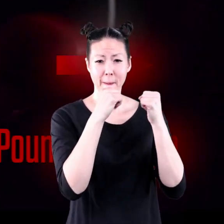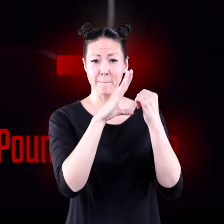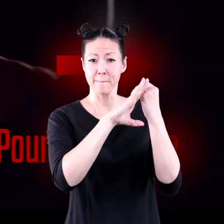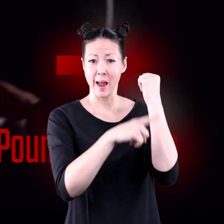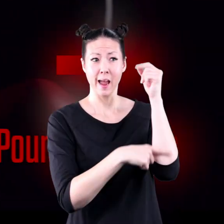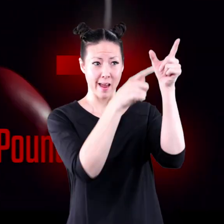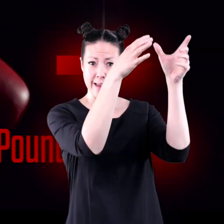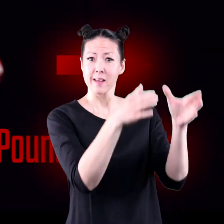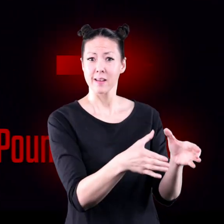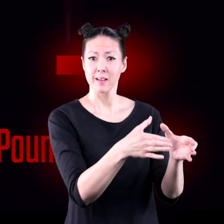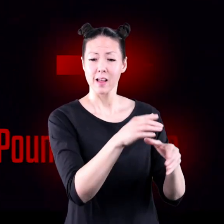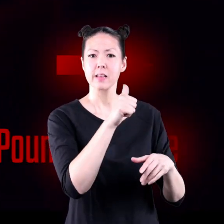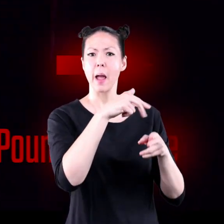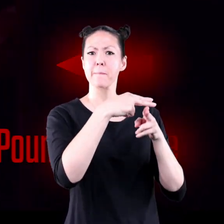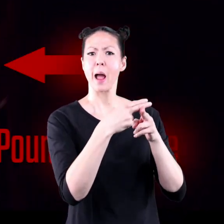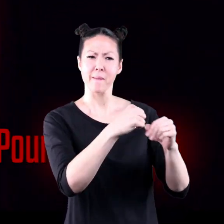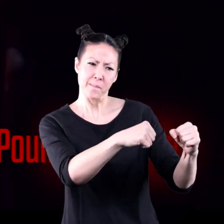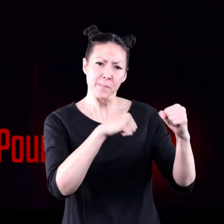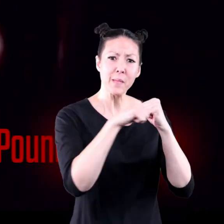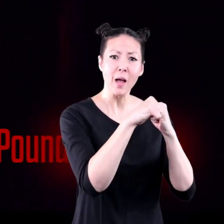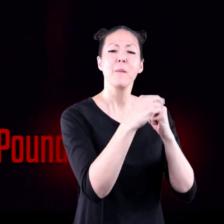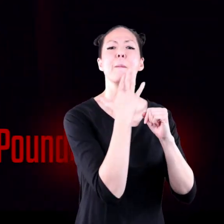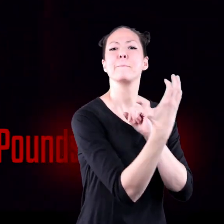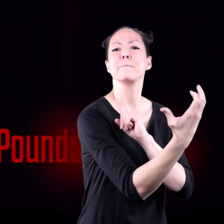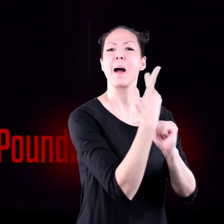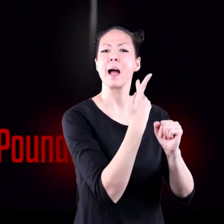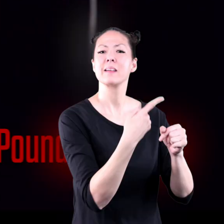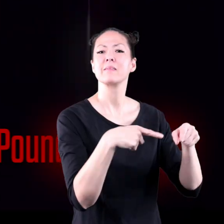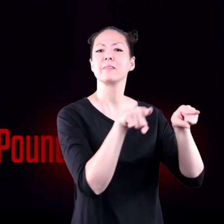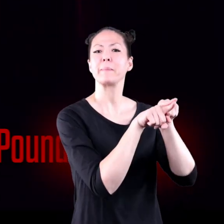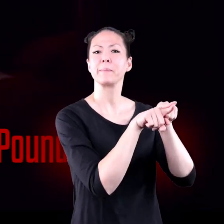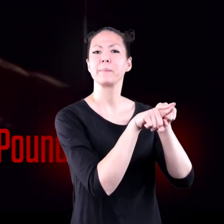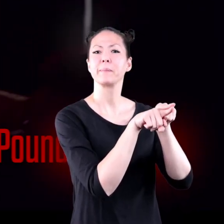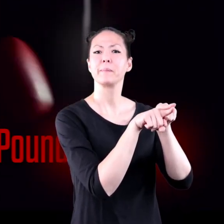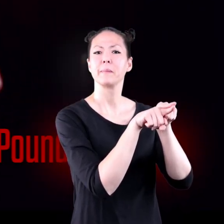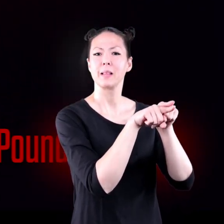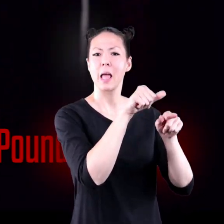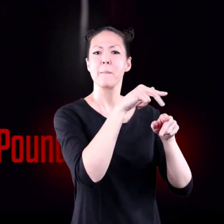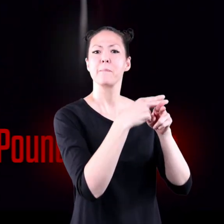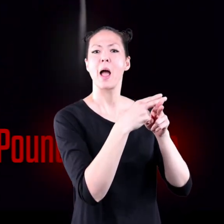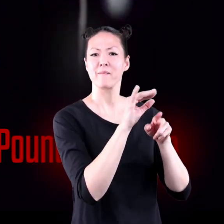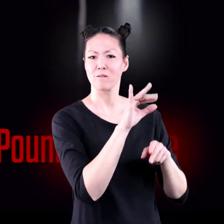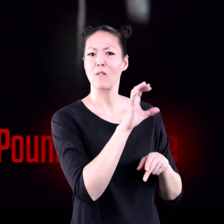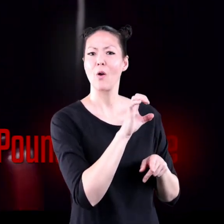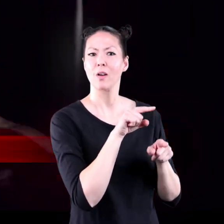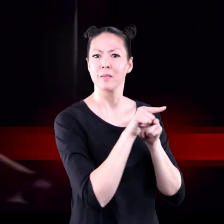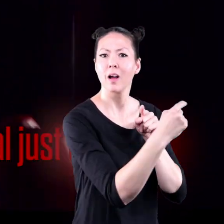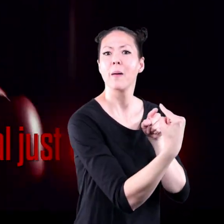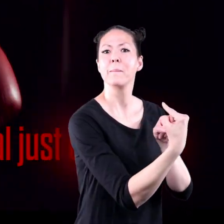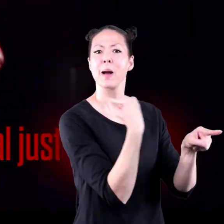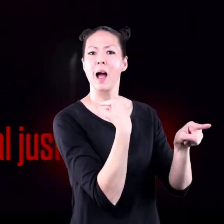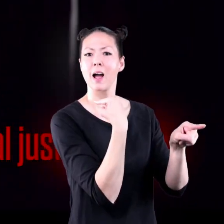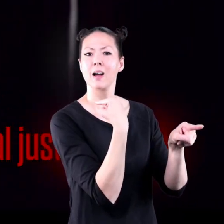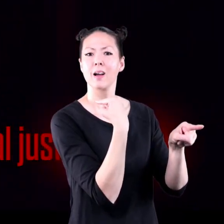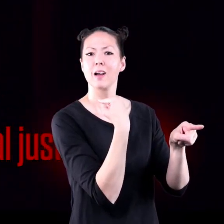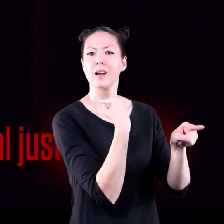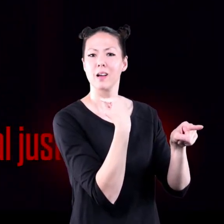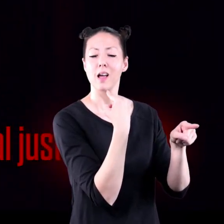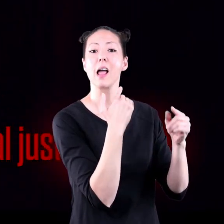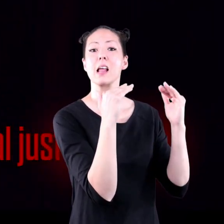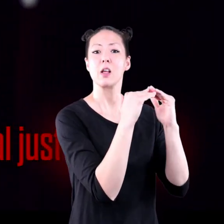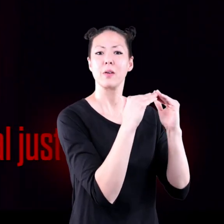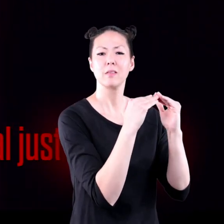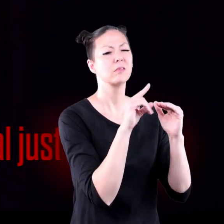bag with 10 pounds of force, in return, his fist is going to receive 10 pounds of force. The forces will